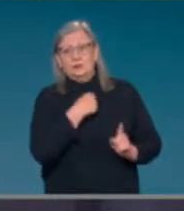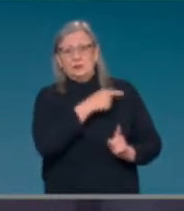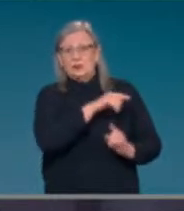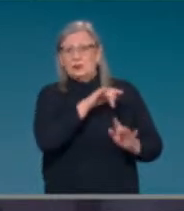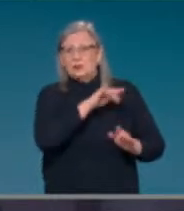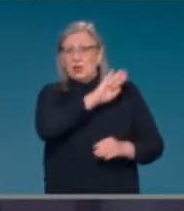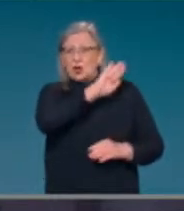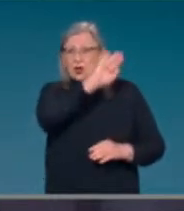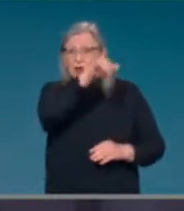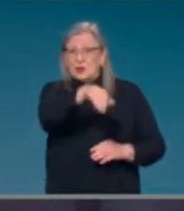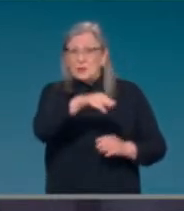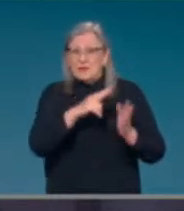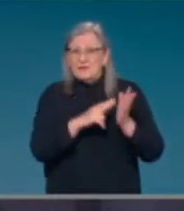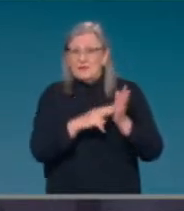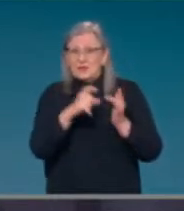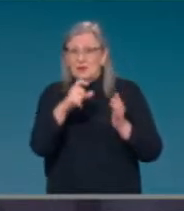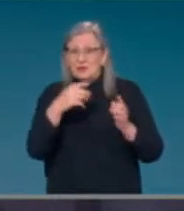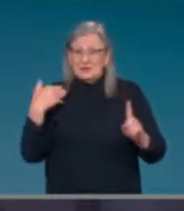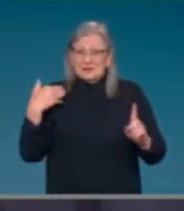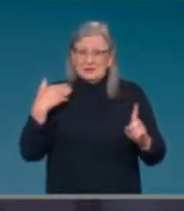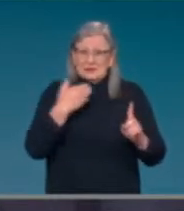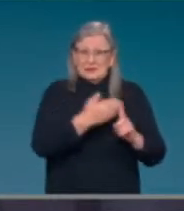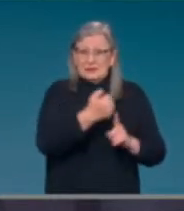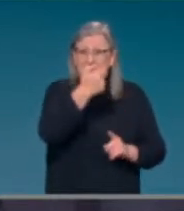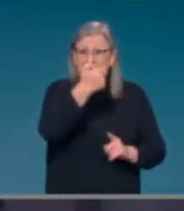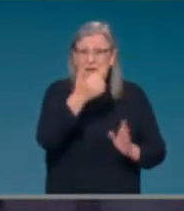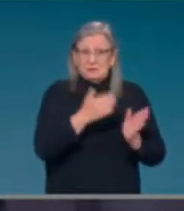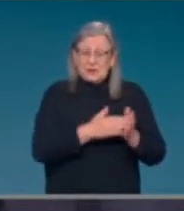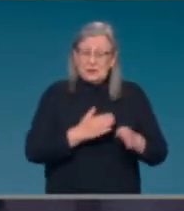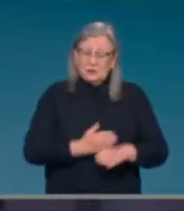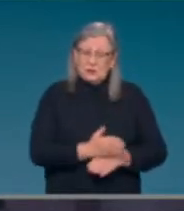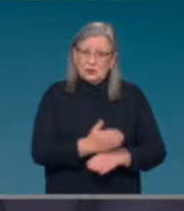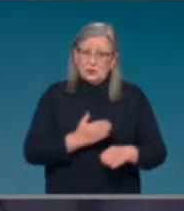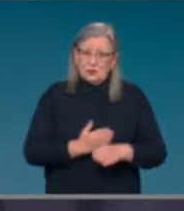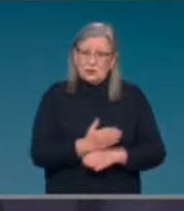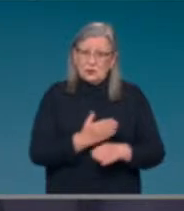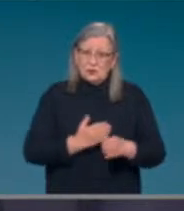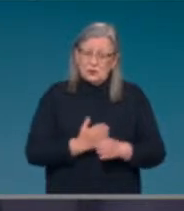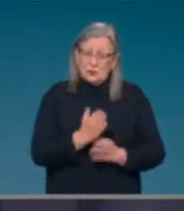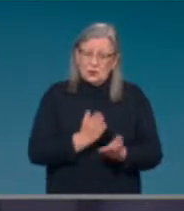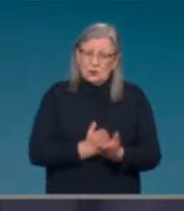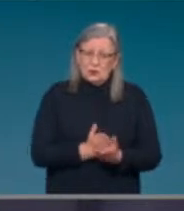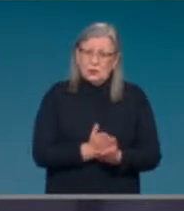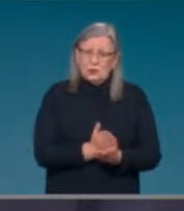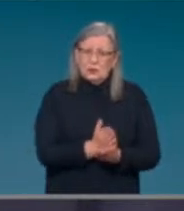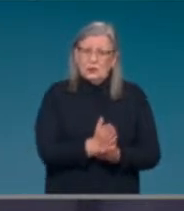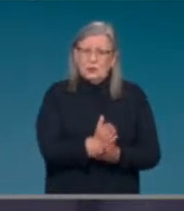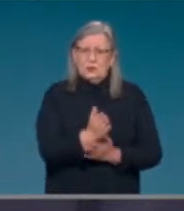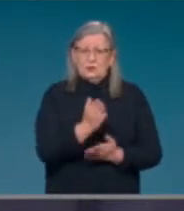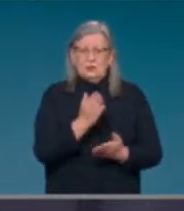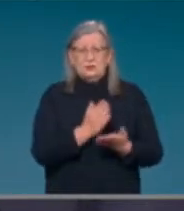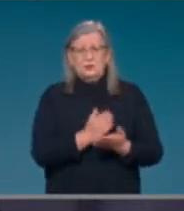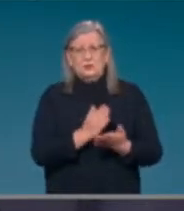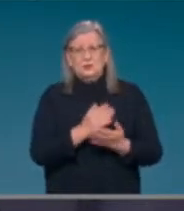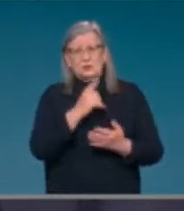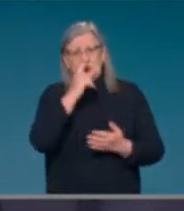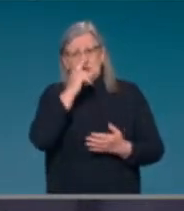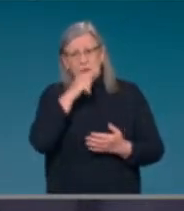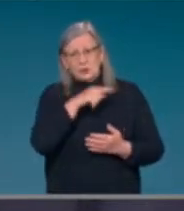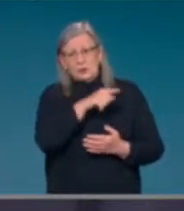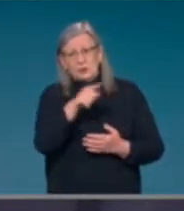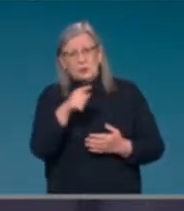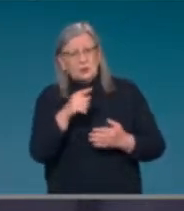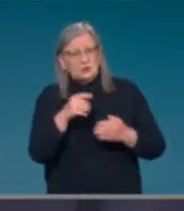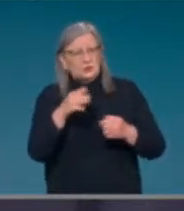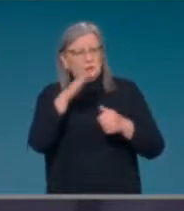and that's the sort of support we've had from our scientists and officials at the TGA, in